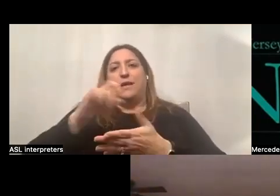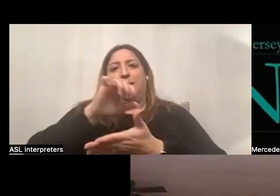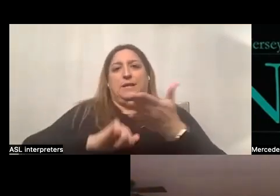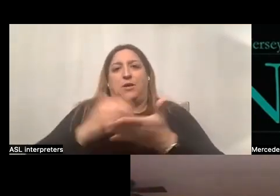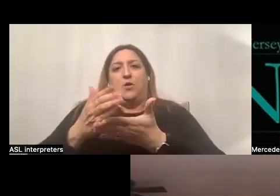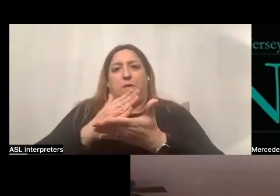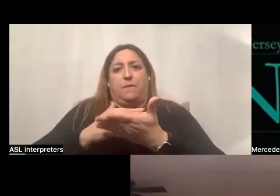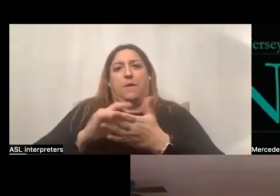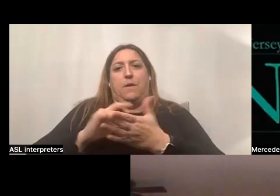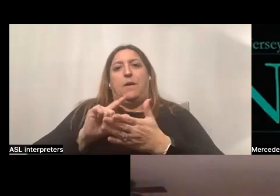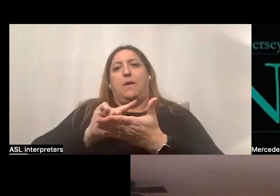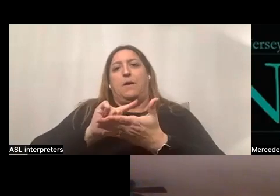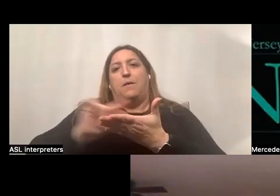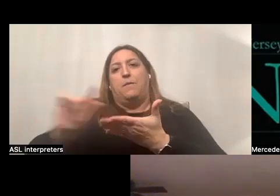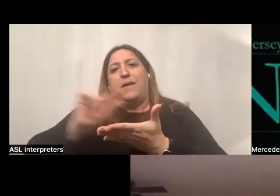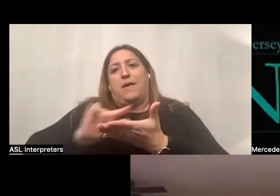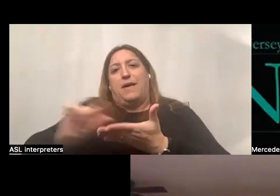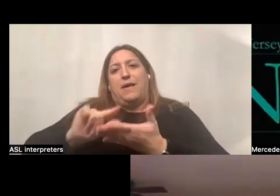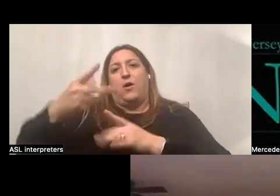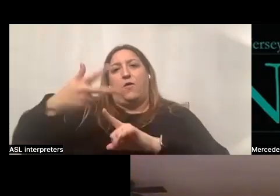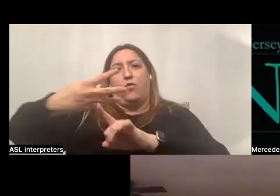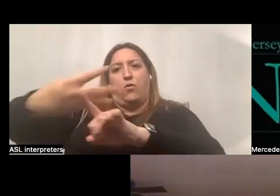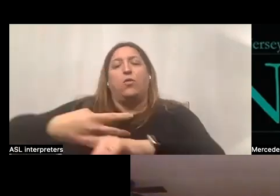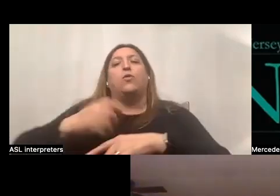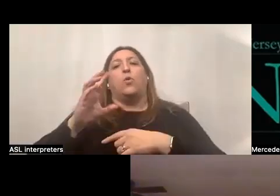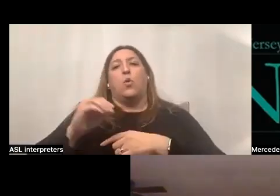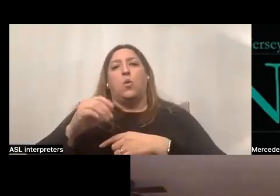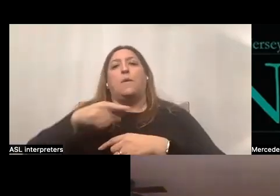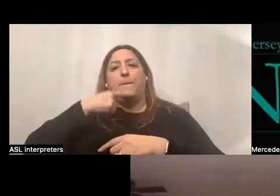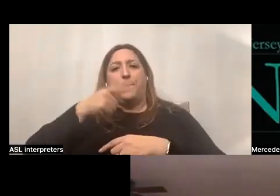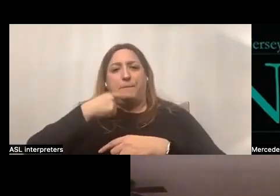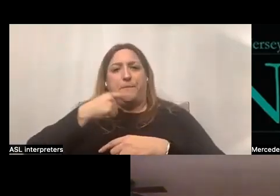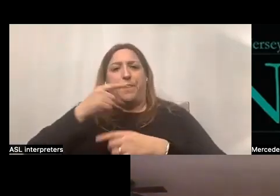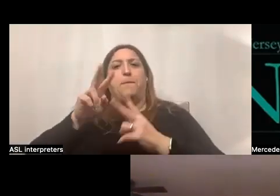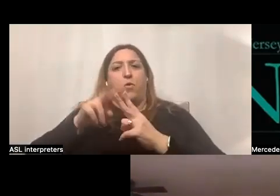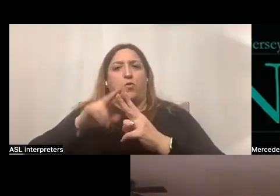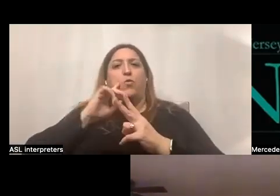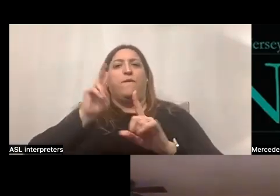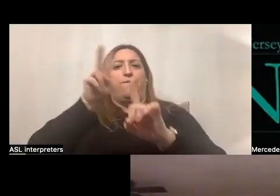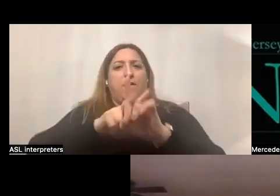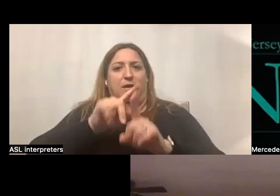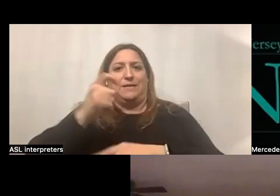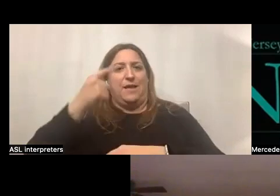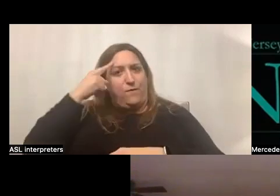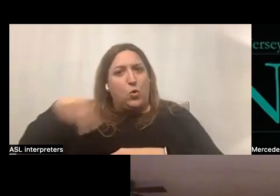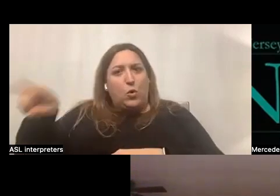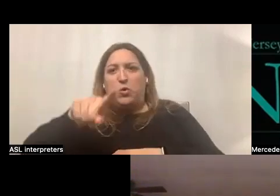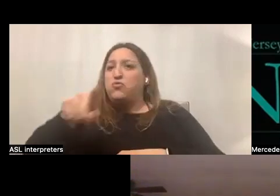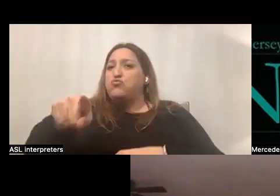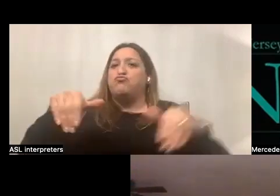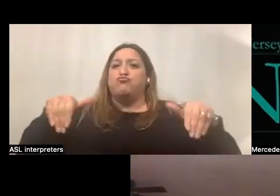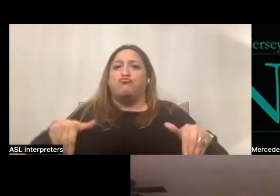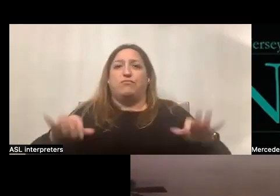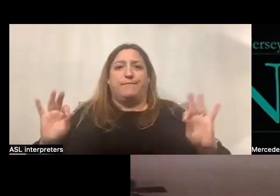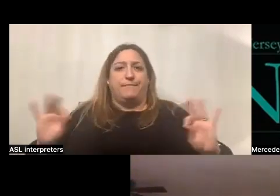on a quarterly basis. So public partnerships will file taxes on your behalf and no action is needed from you. And